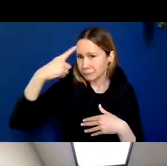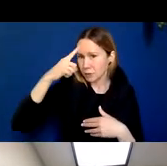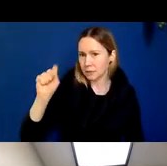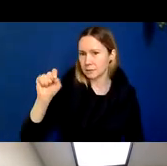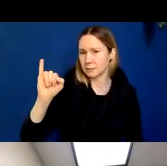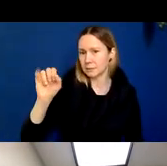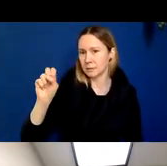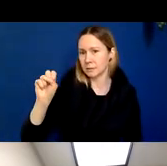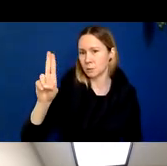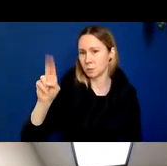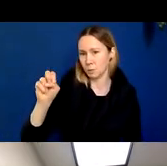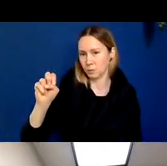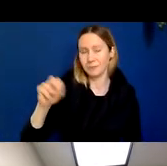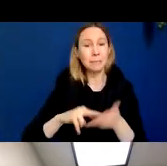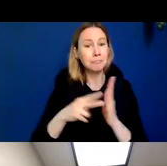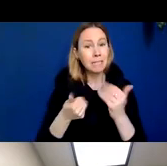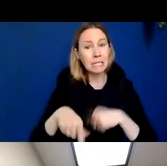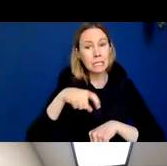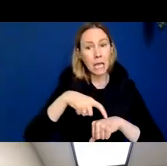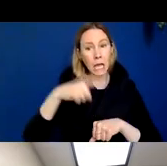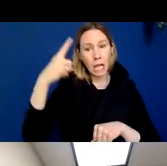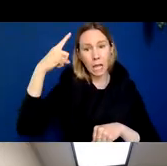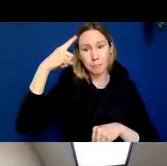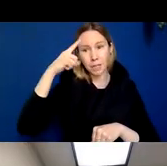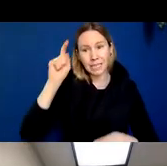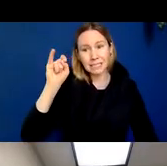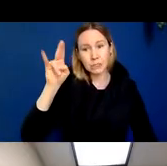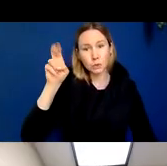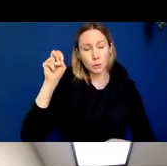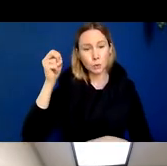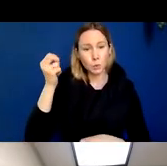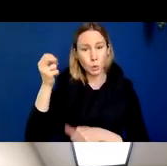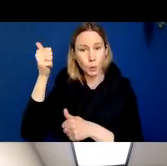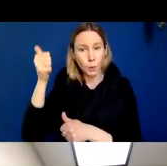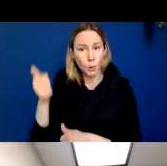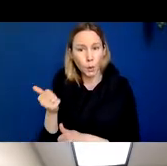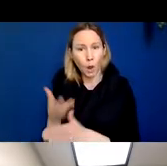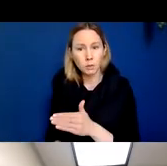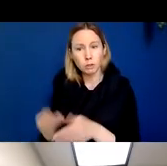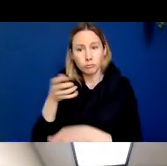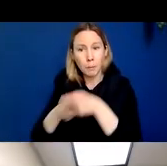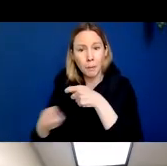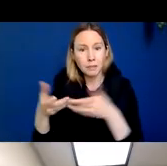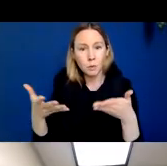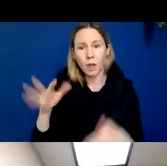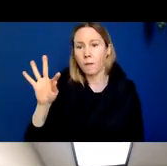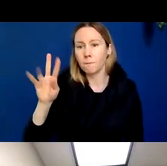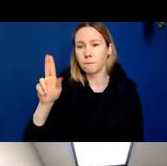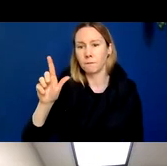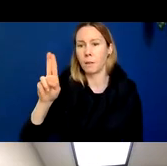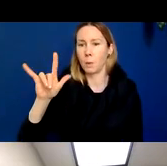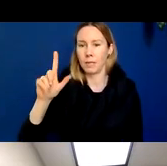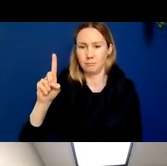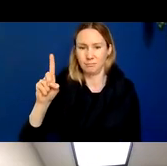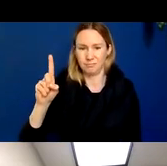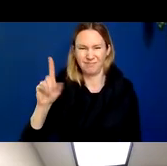basically is that whenever we lose brain tissue, that loss of brain tissue is being replaced by fluid, which you see as black on an MRI.